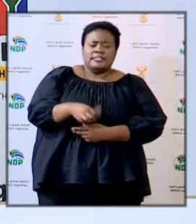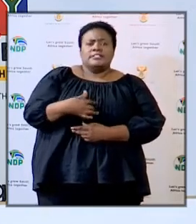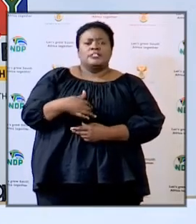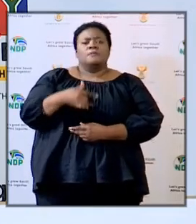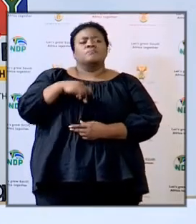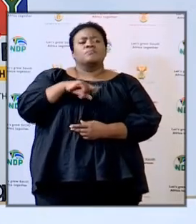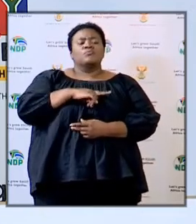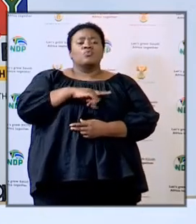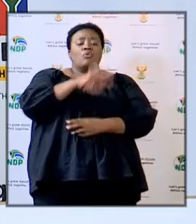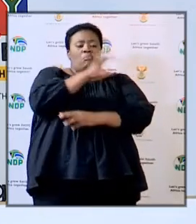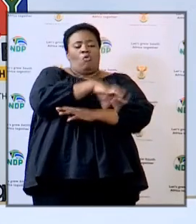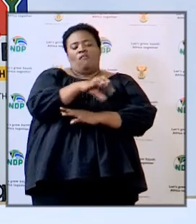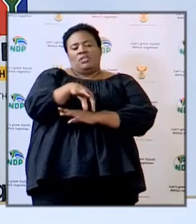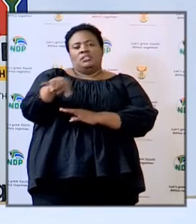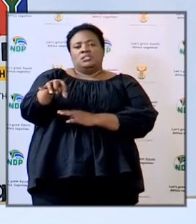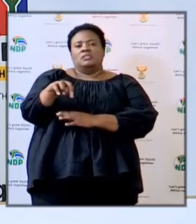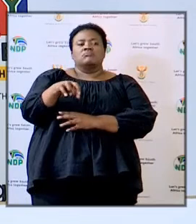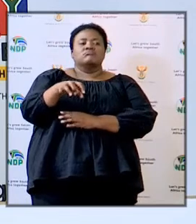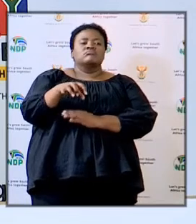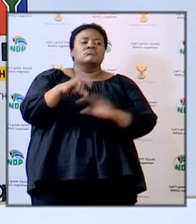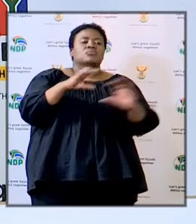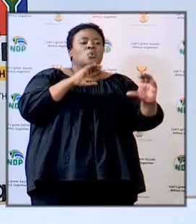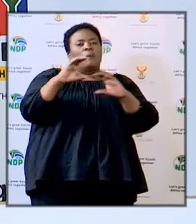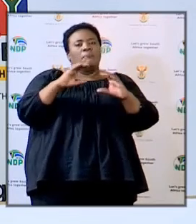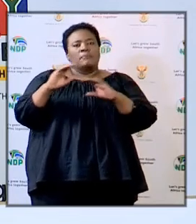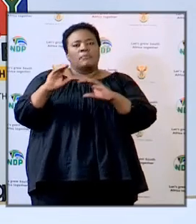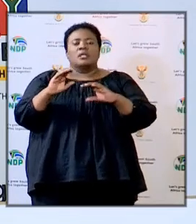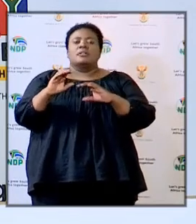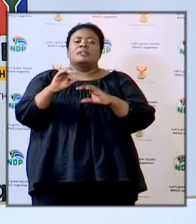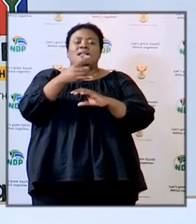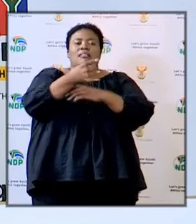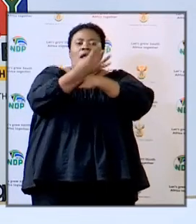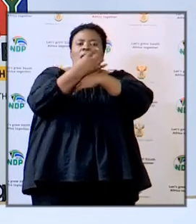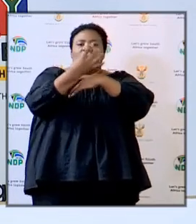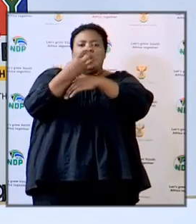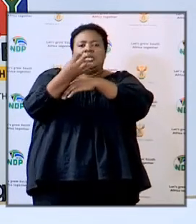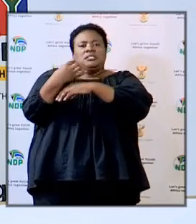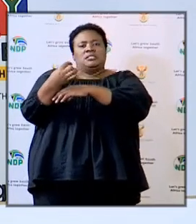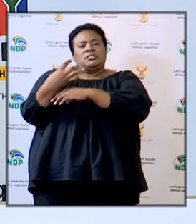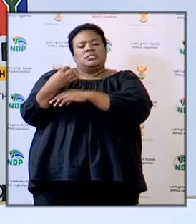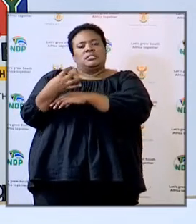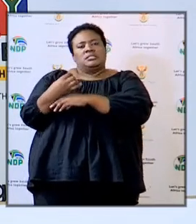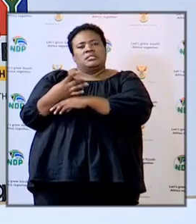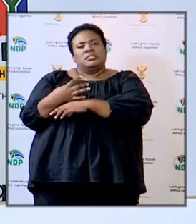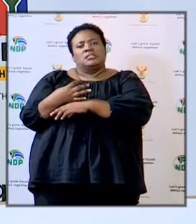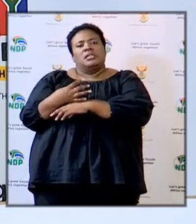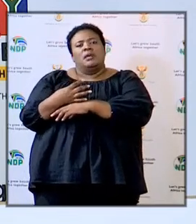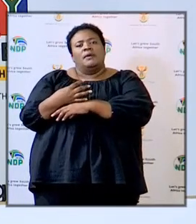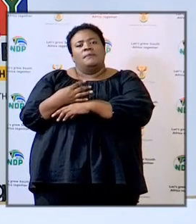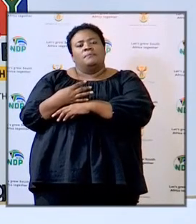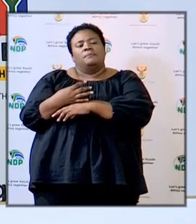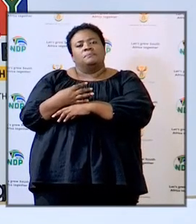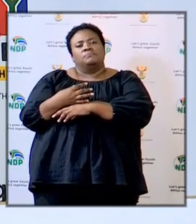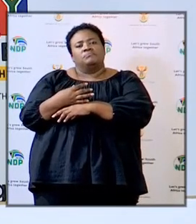we communicated with provinces and shared the advice that came from the